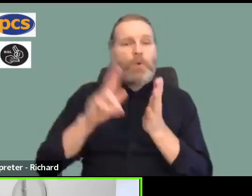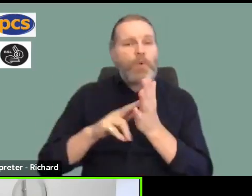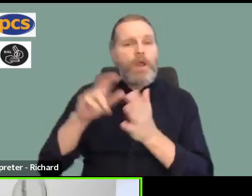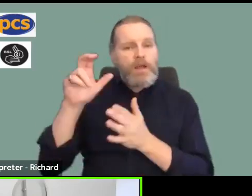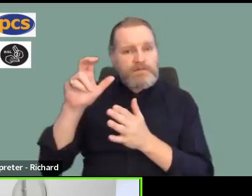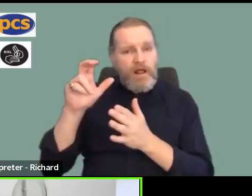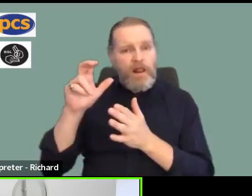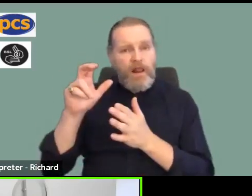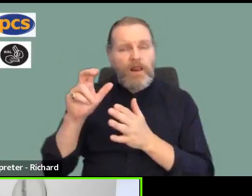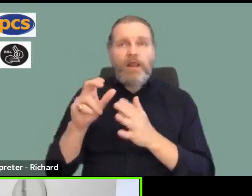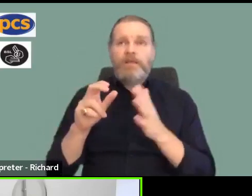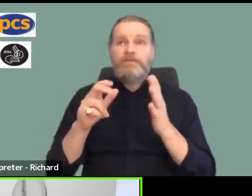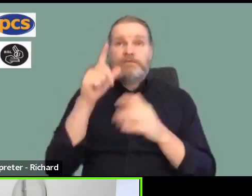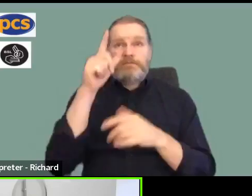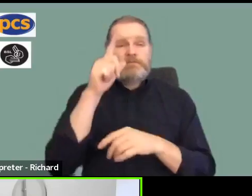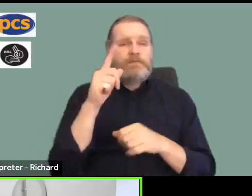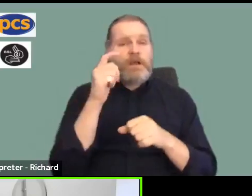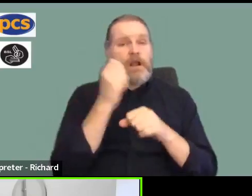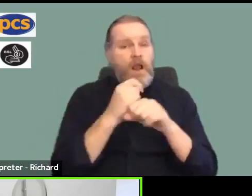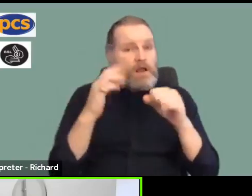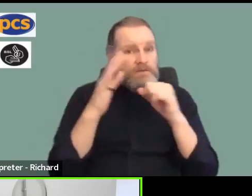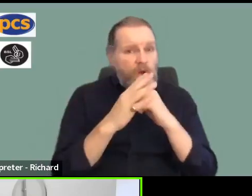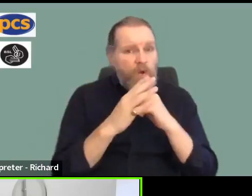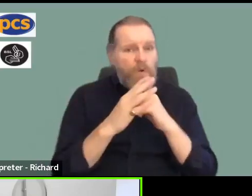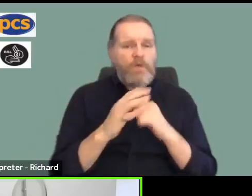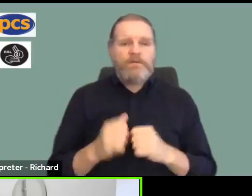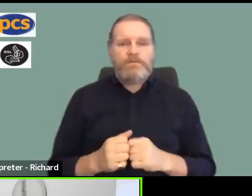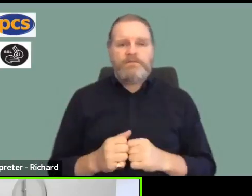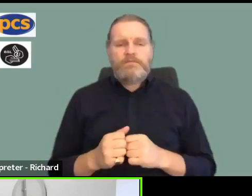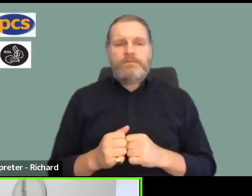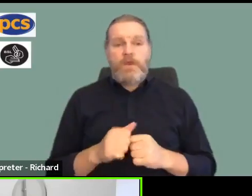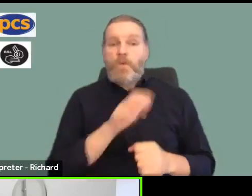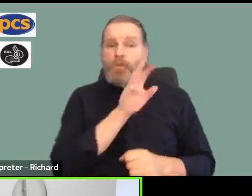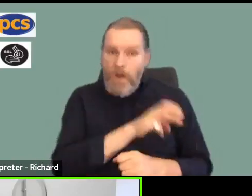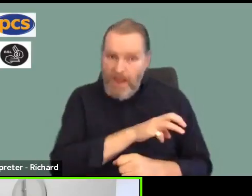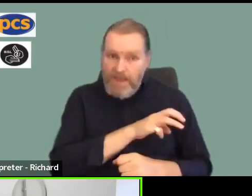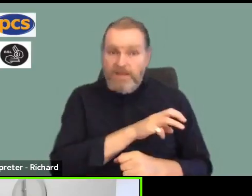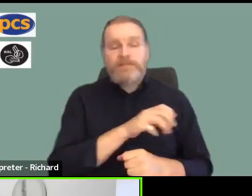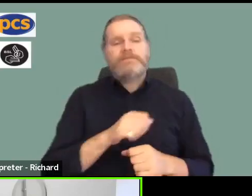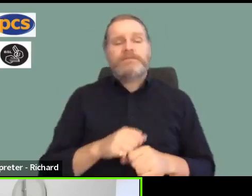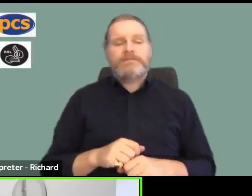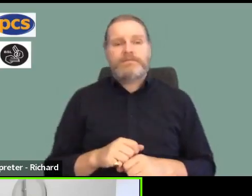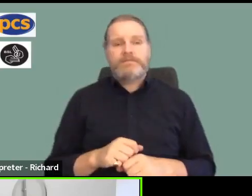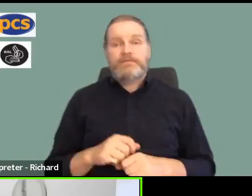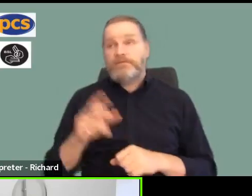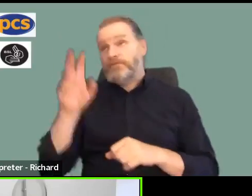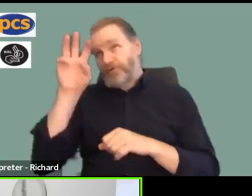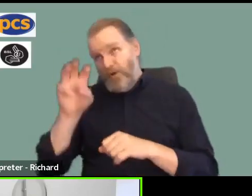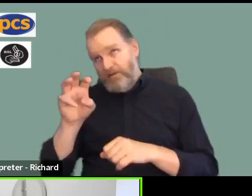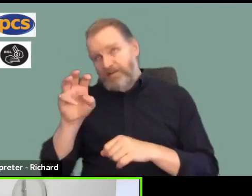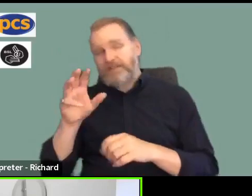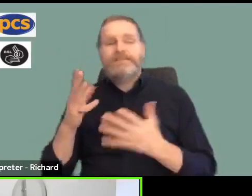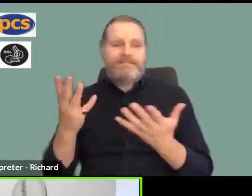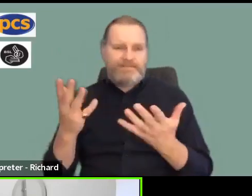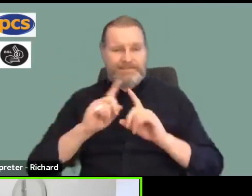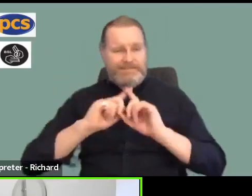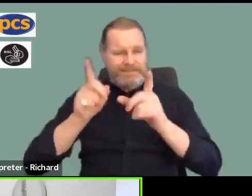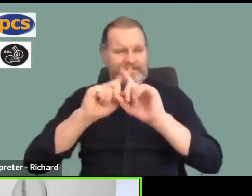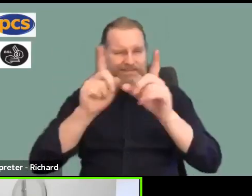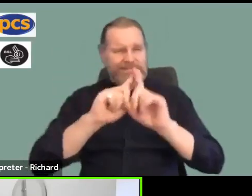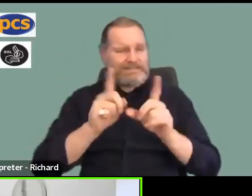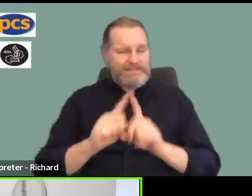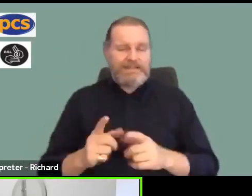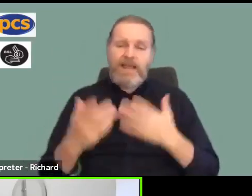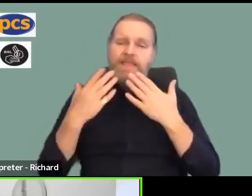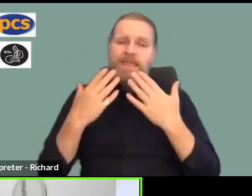Committee. Scottish Government Leith branch. Dundee Pensions Centre. Keep up the amazing work. Solidarity from the Independent Office of Police